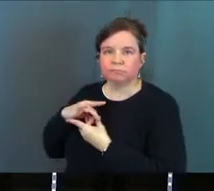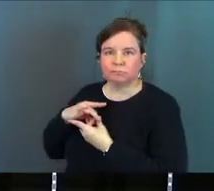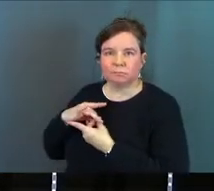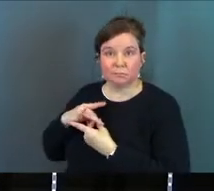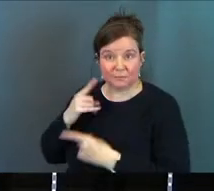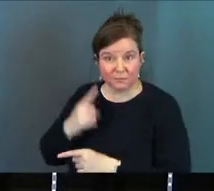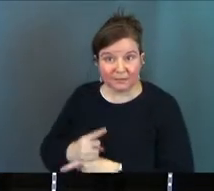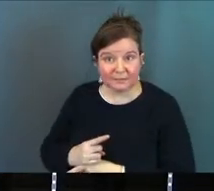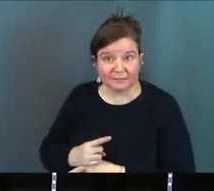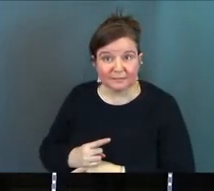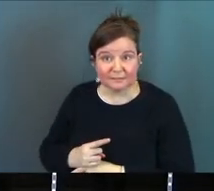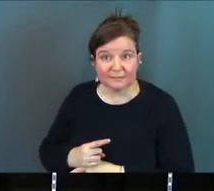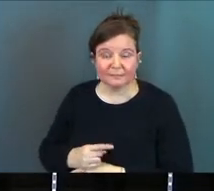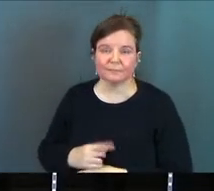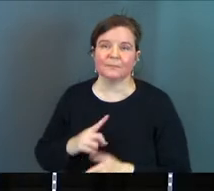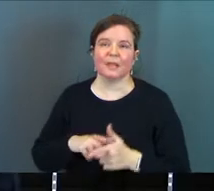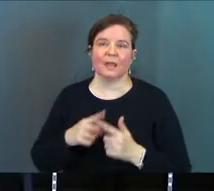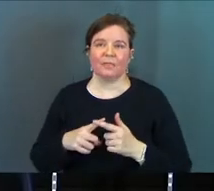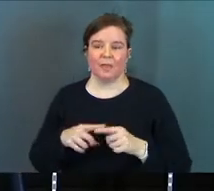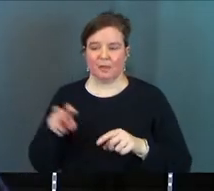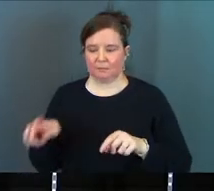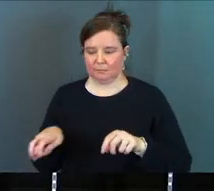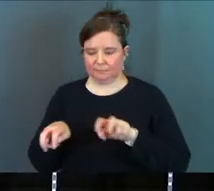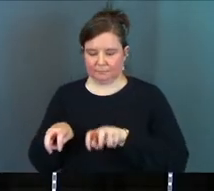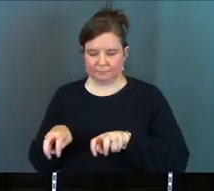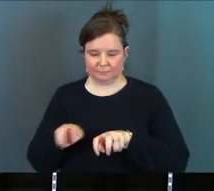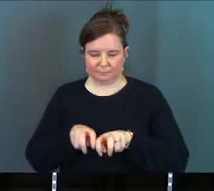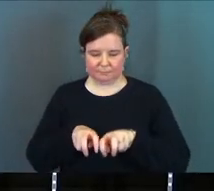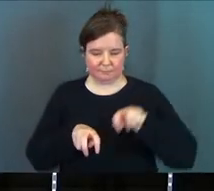Right? And then your third chair.